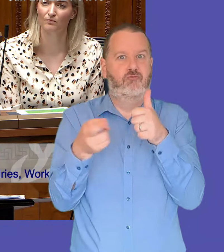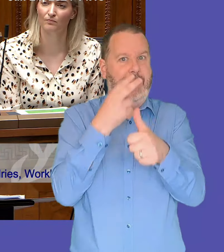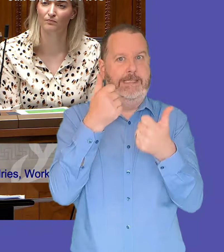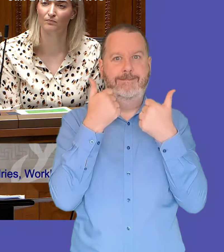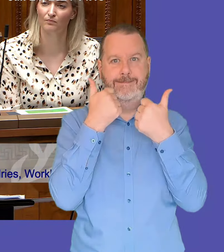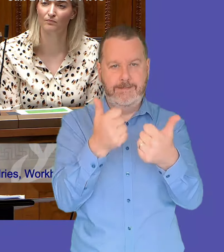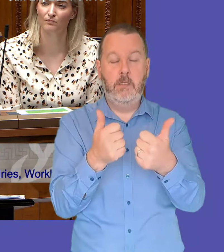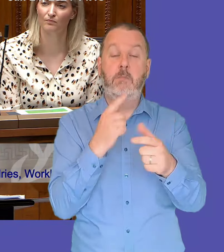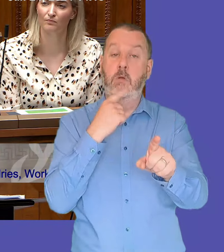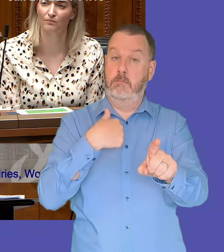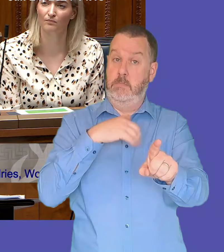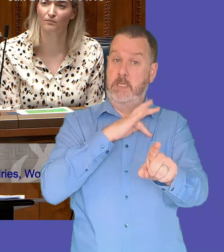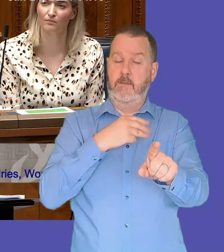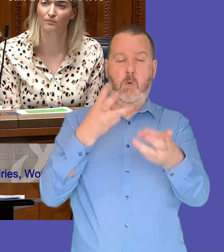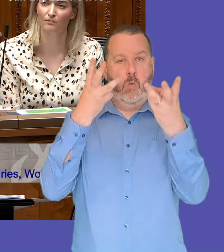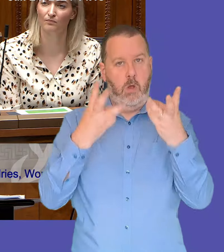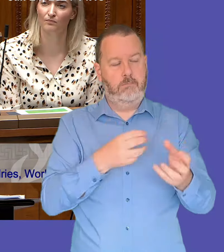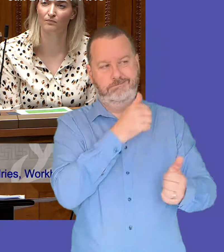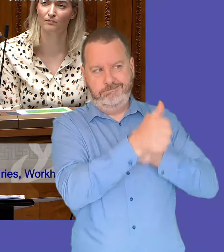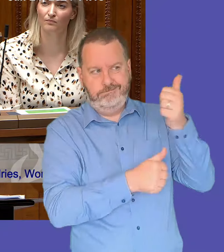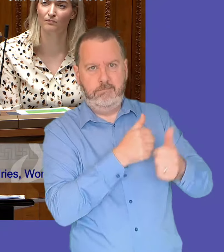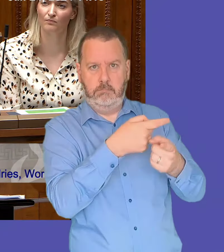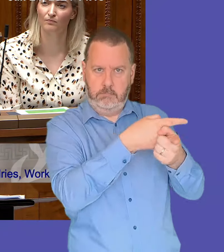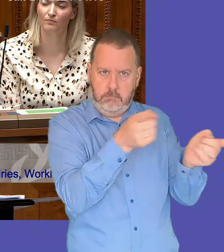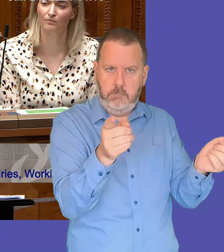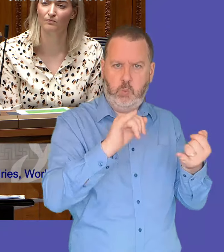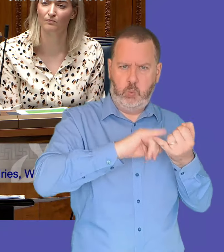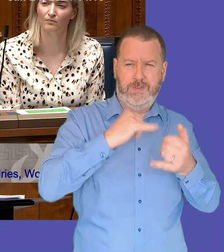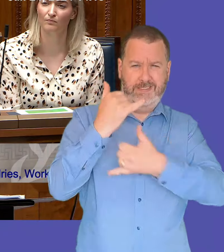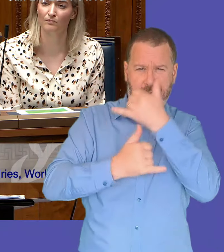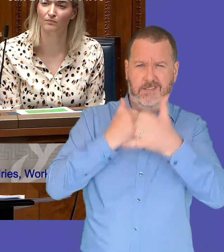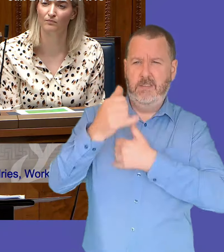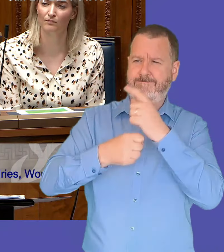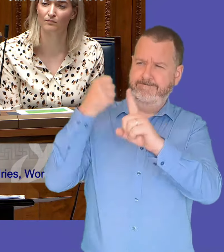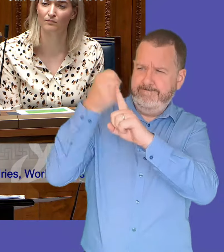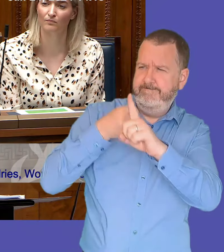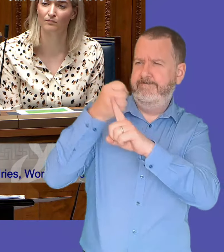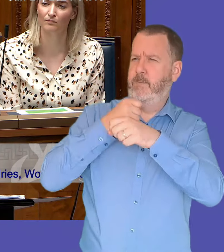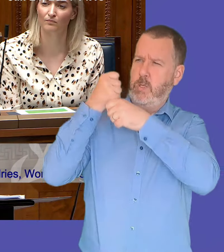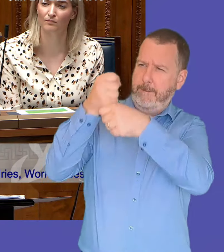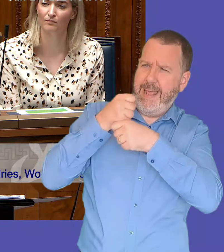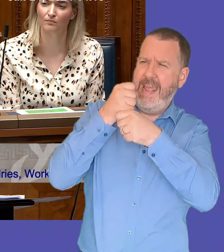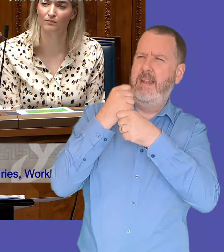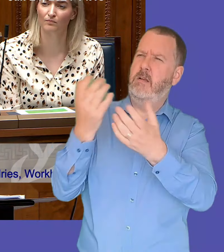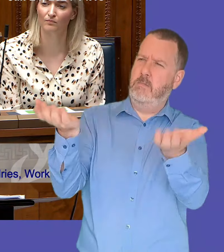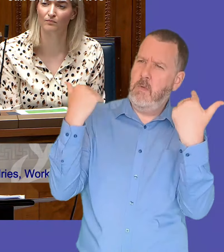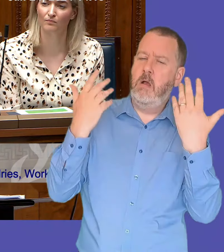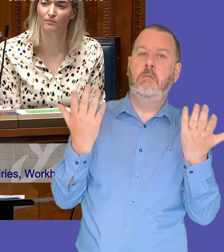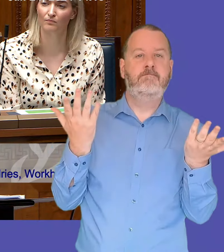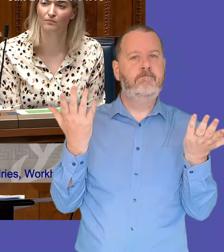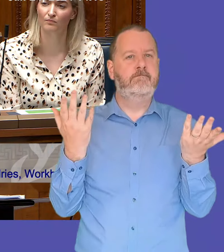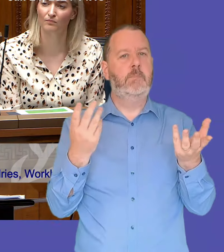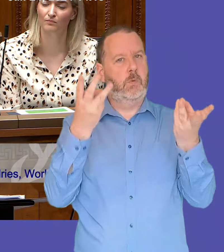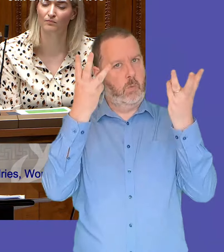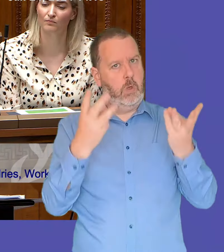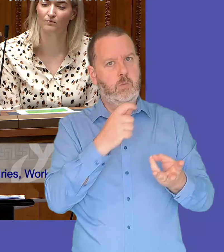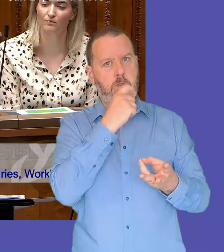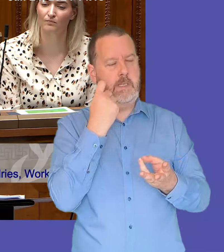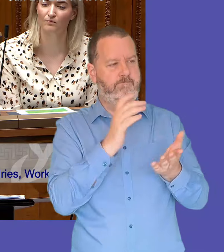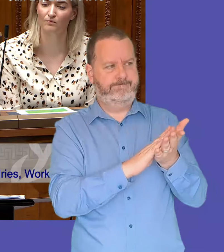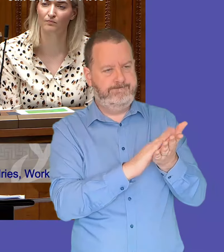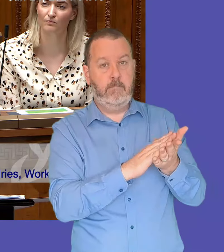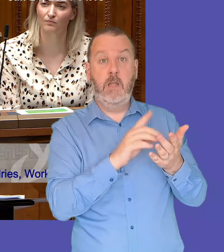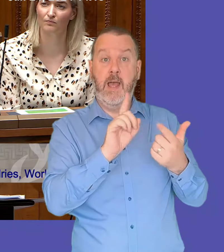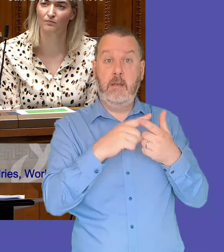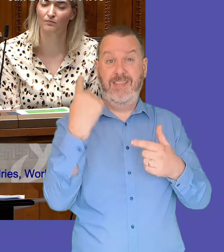and we'll do so again tomorrow all those that have campaigned for years to get to this point and also to acknowledge that the suffering that